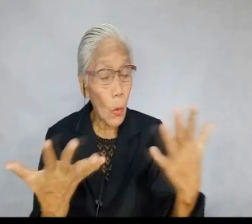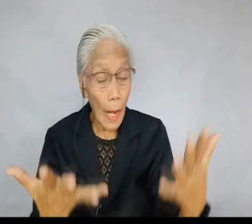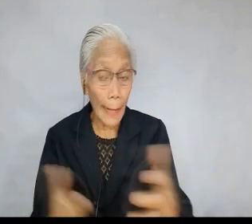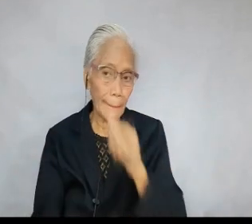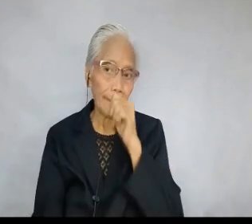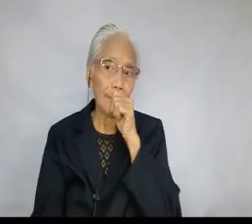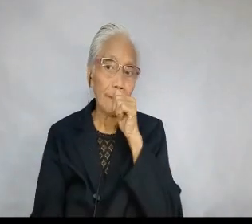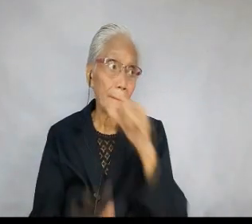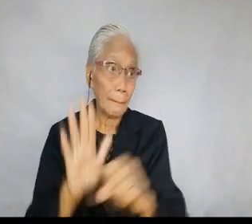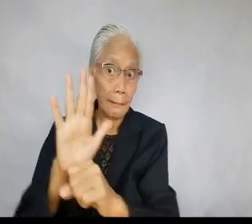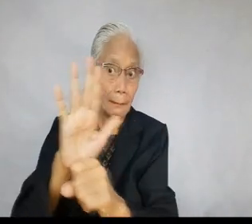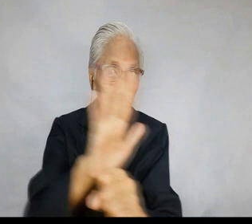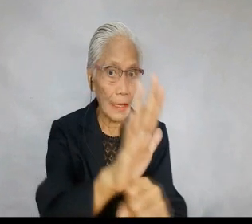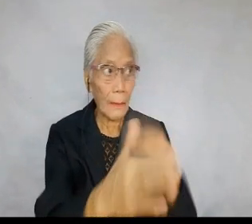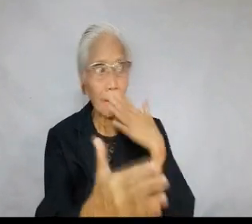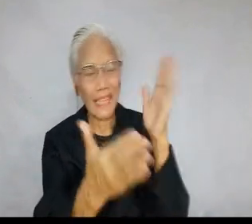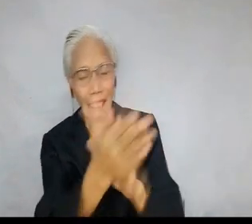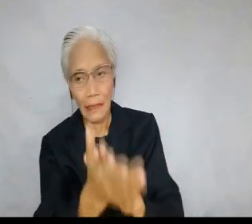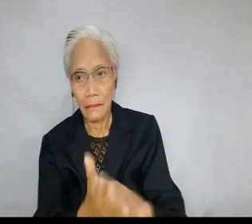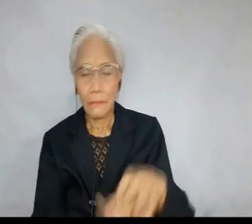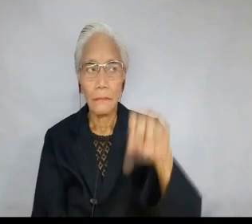What are the marks of bad stewardship?